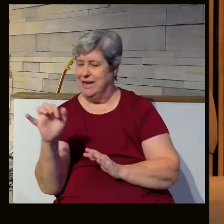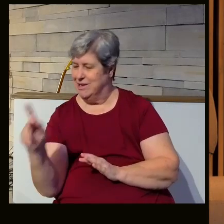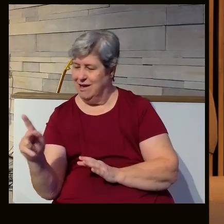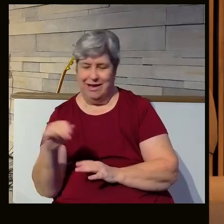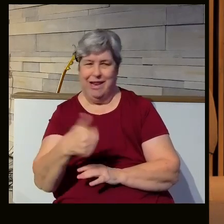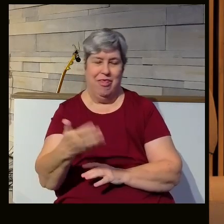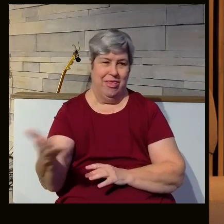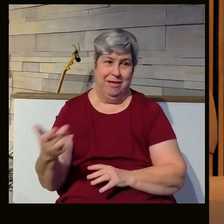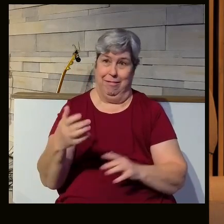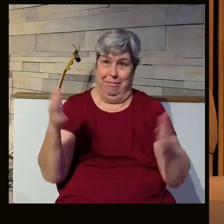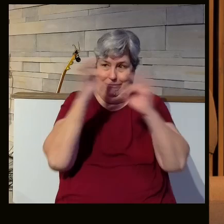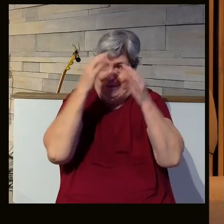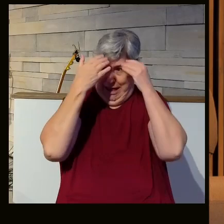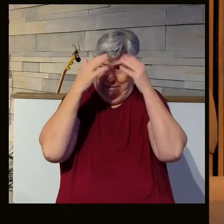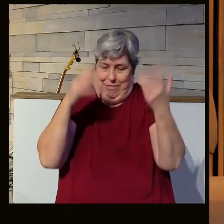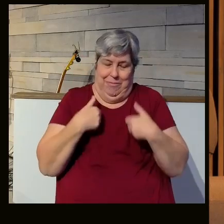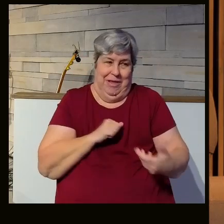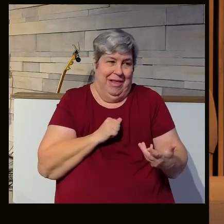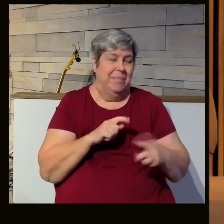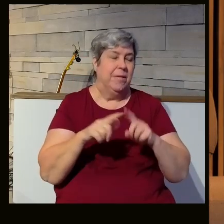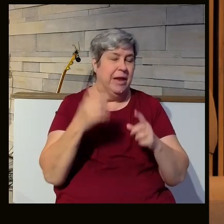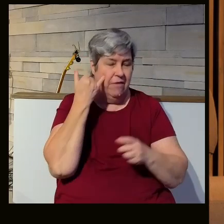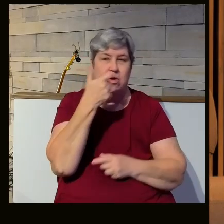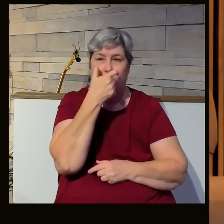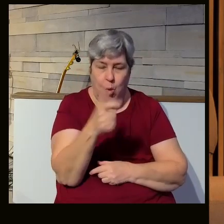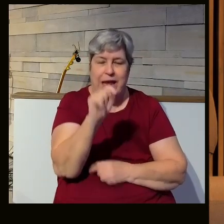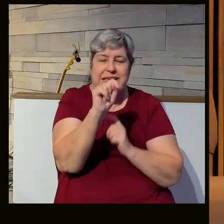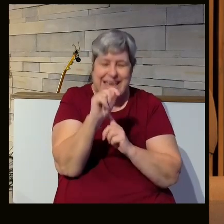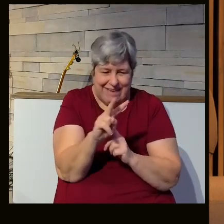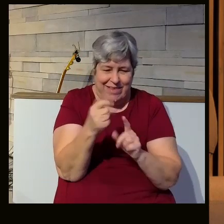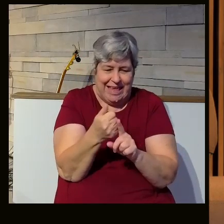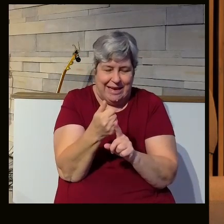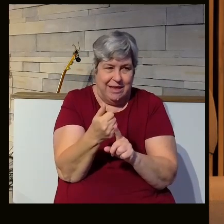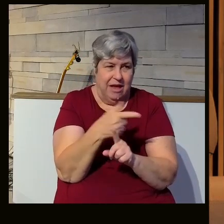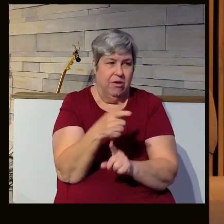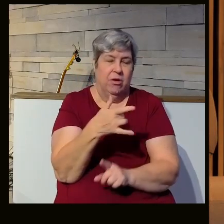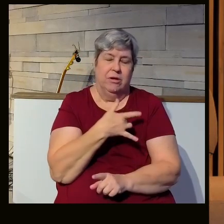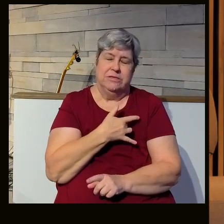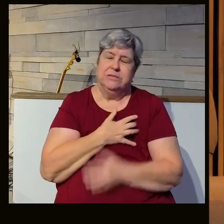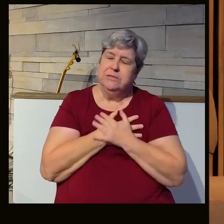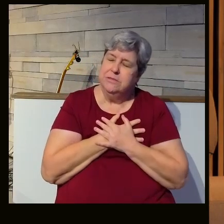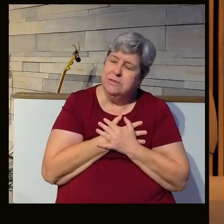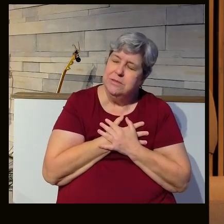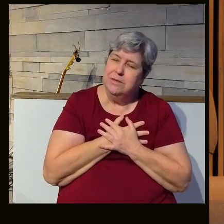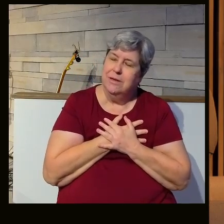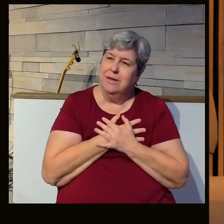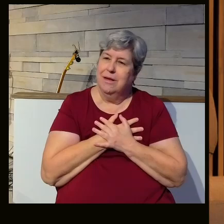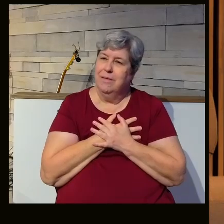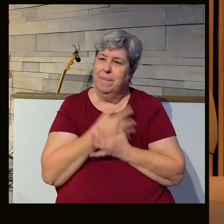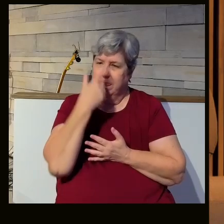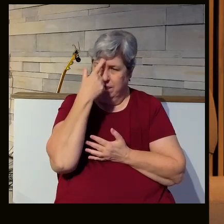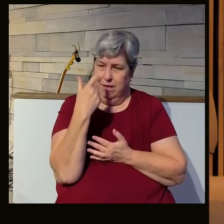they've come up with with videos that I don't even know about, all right? But if you watch television, you have had your heartstrings pulled by St. Jude